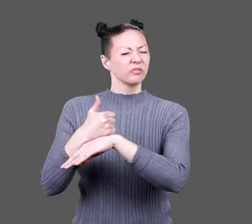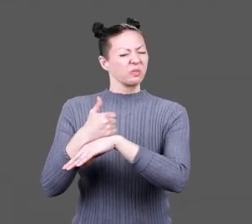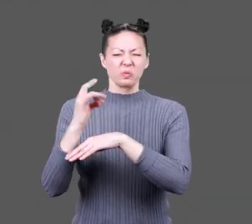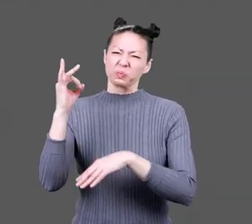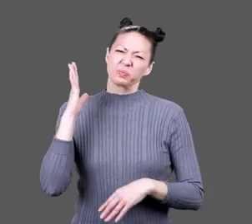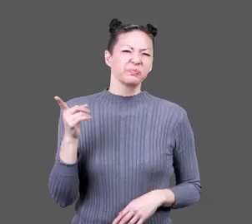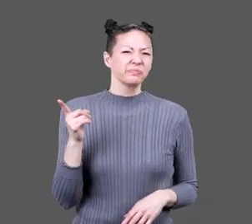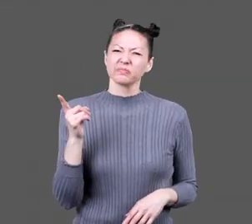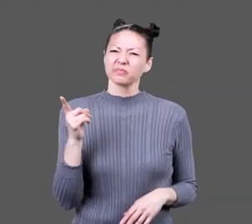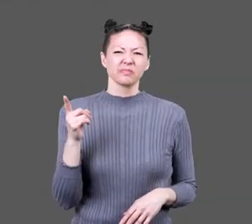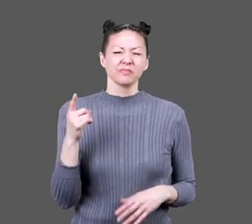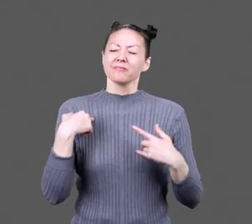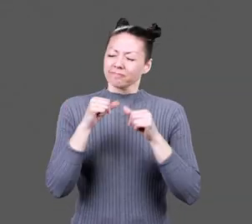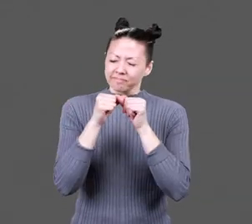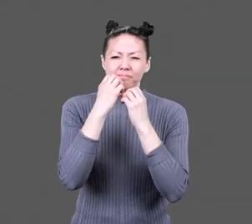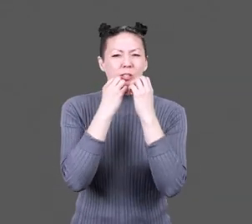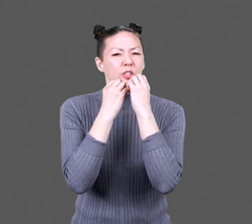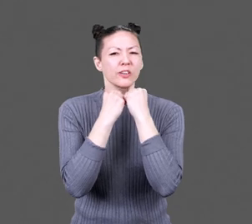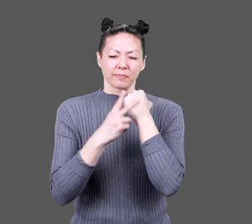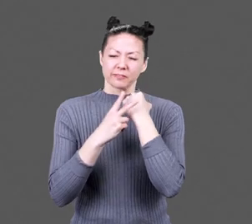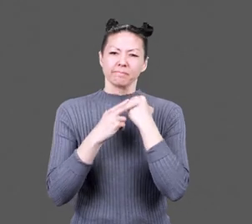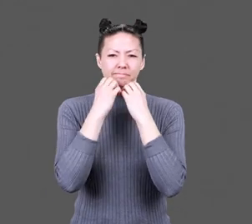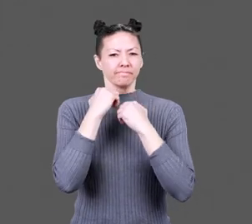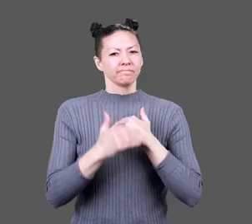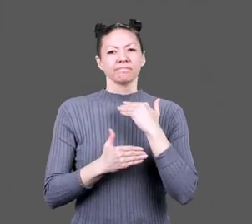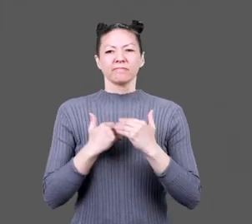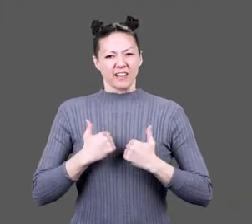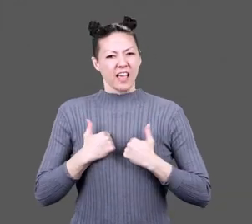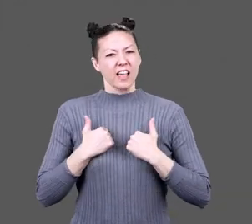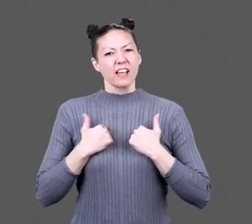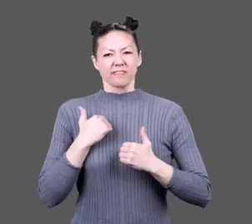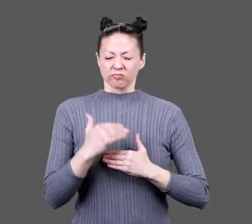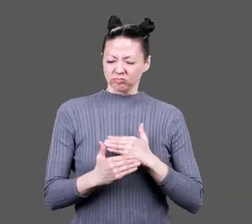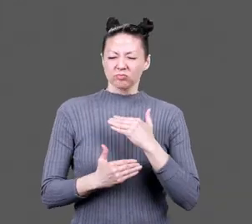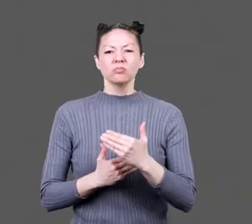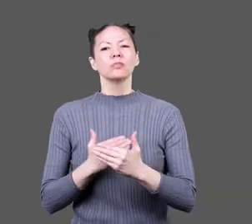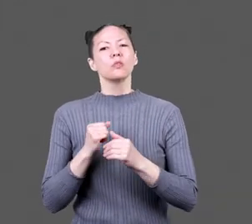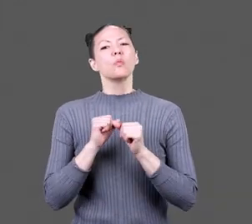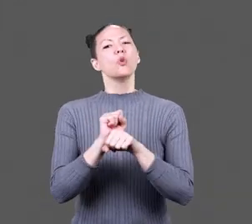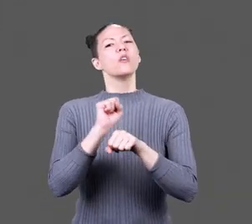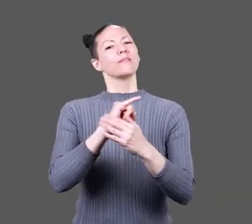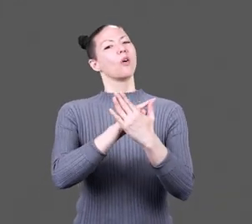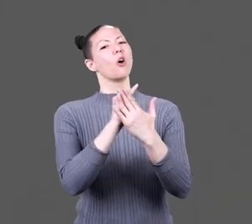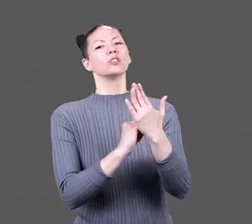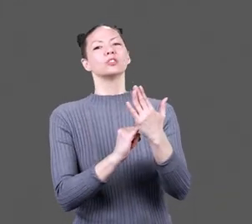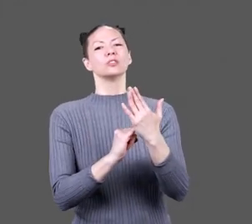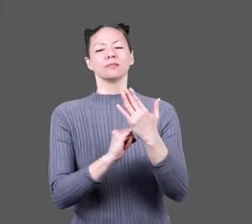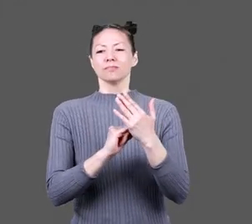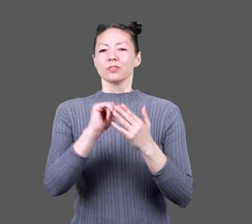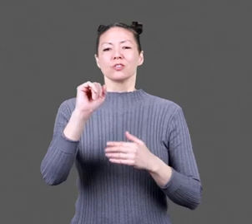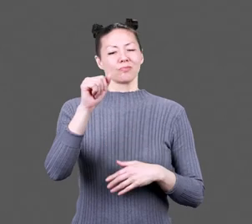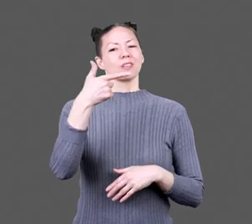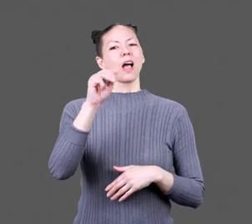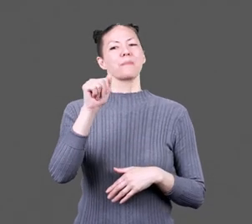It was unbearable. But we found ways to persevere. Our lives became our own makeshift work of art